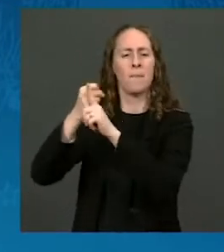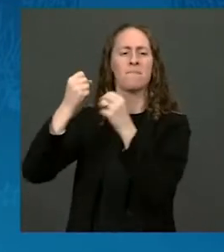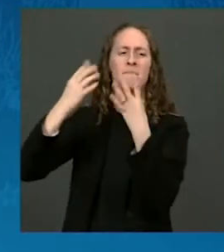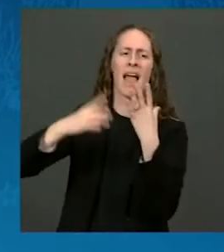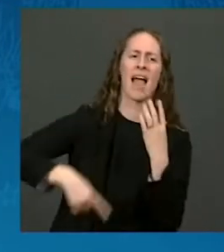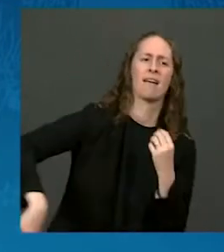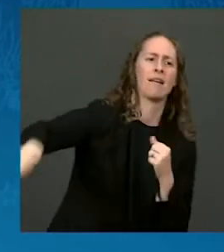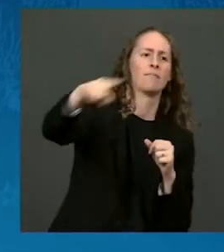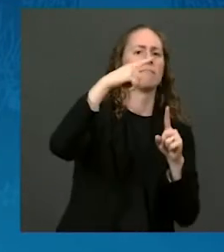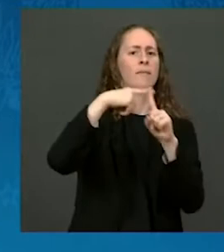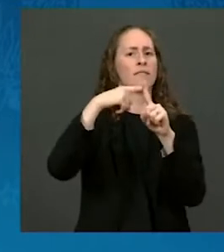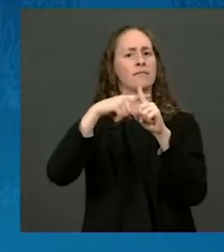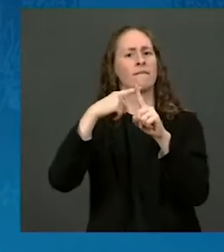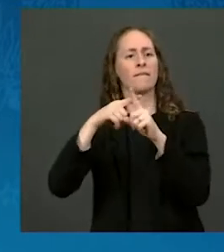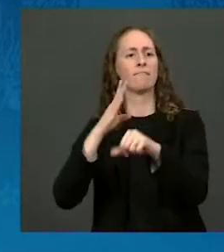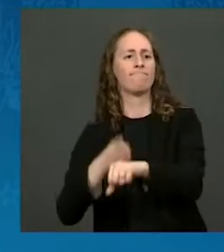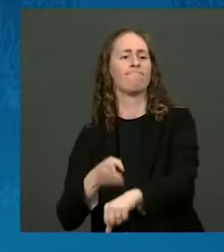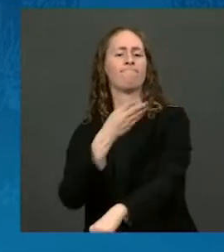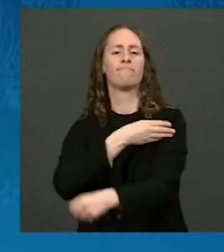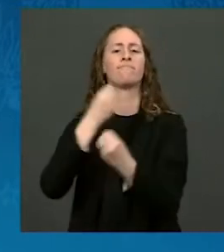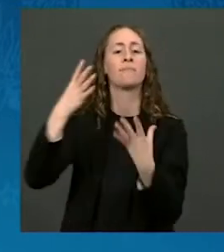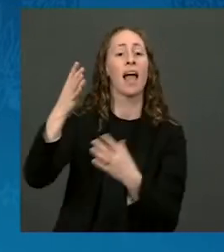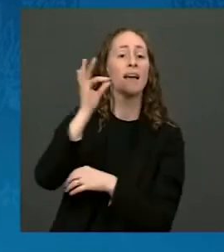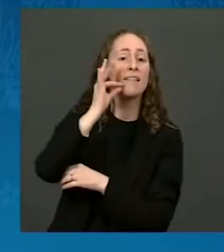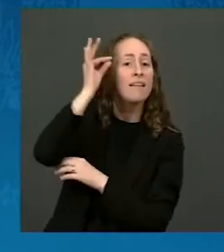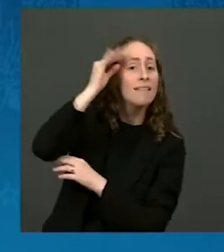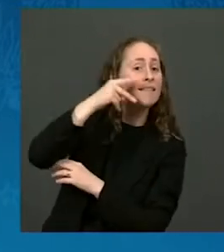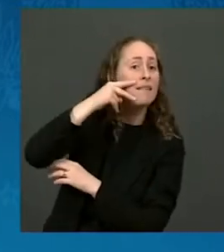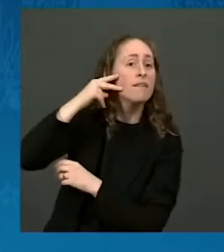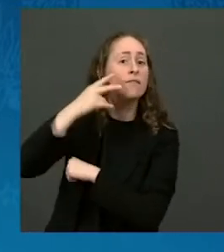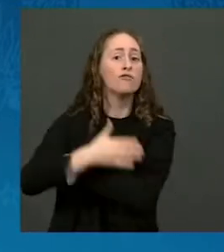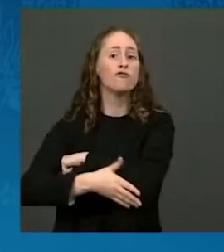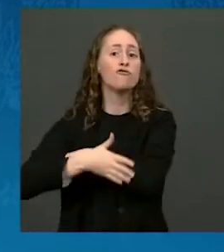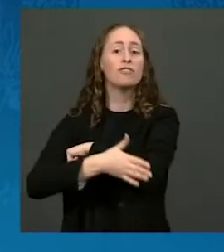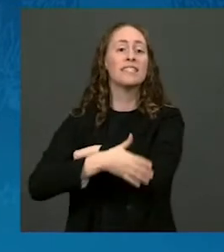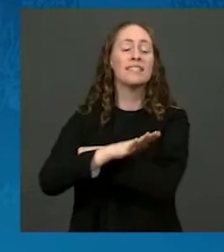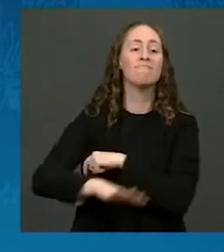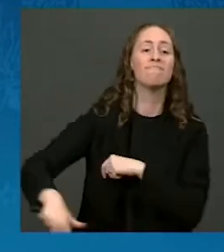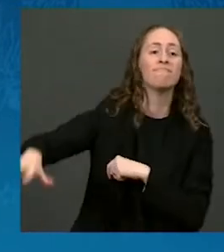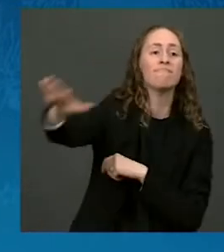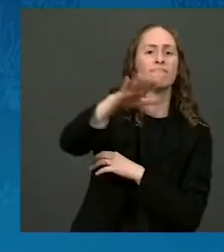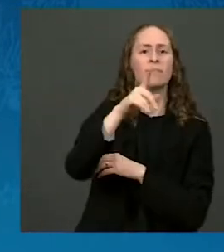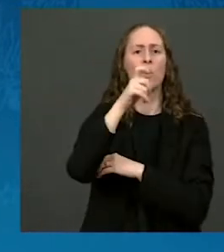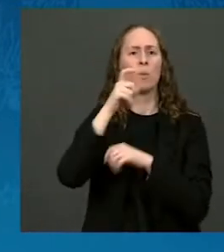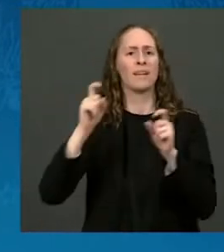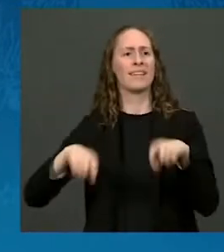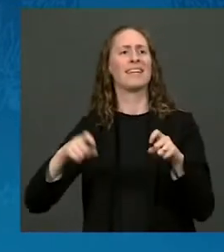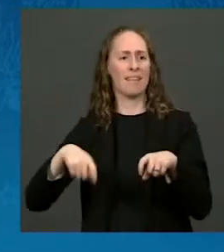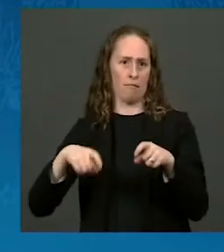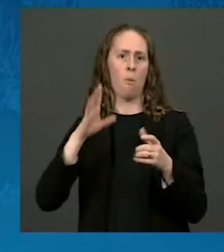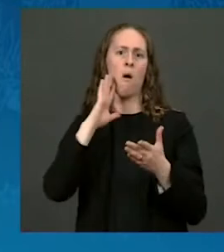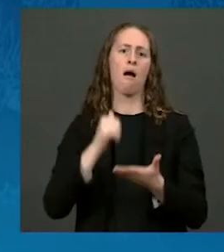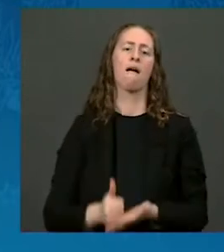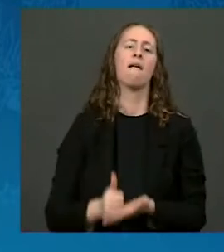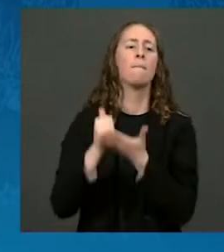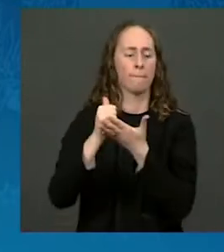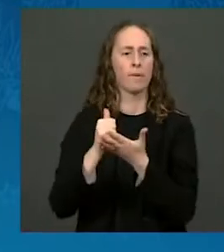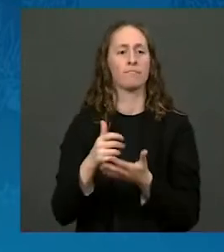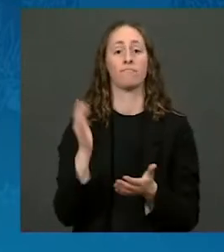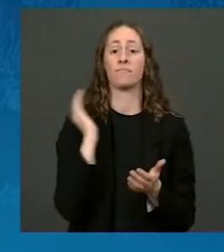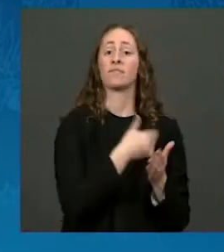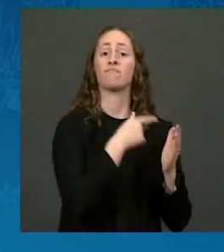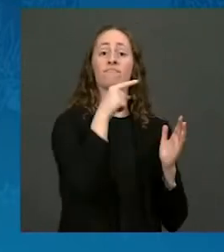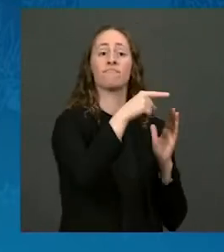affordable care in their area, our agenda would lower child care and elder care costs.